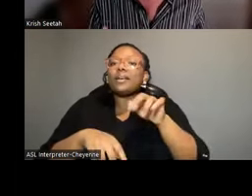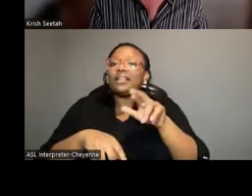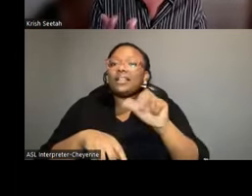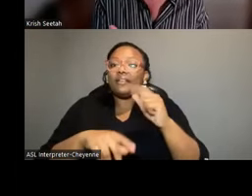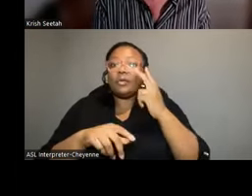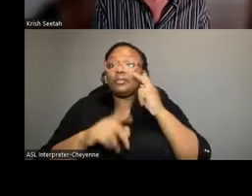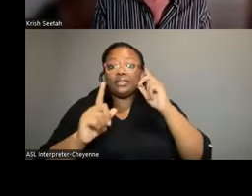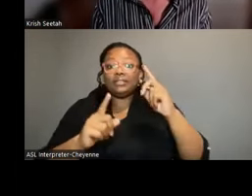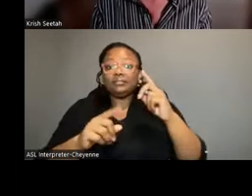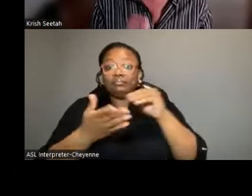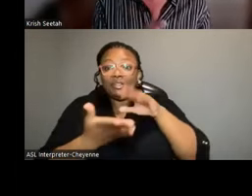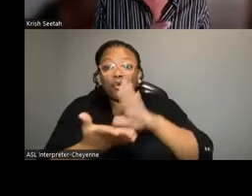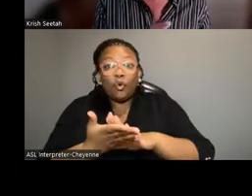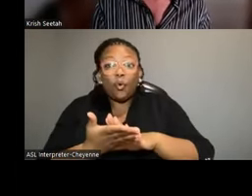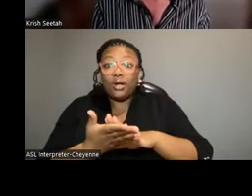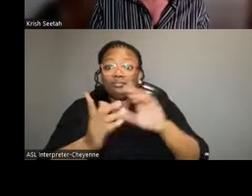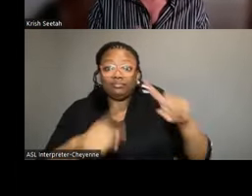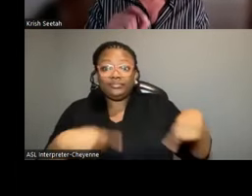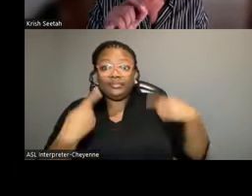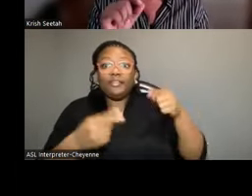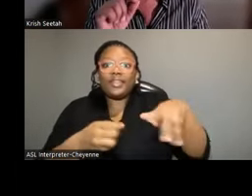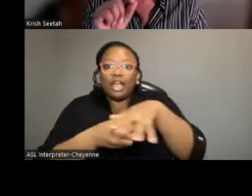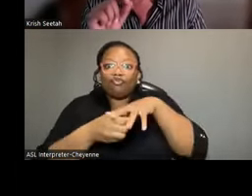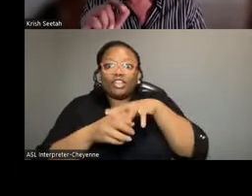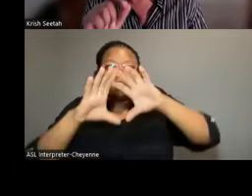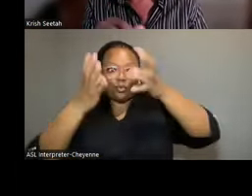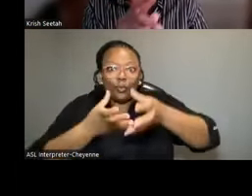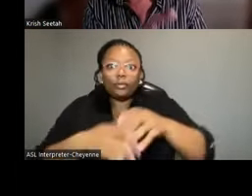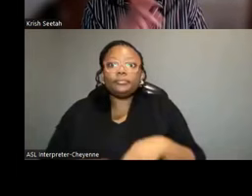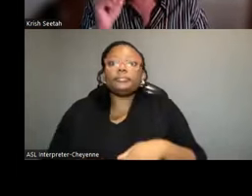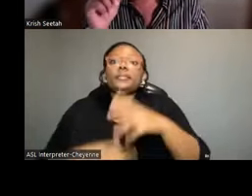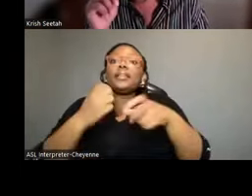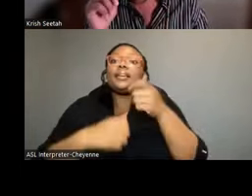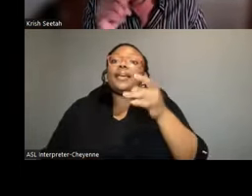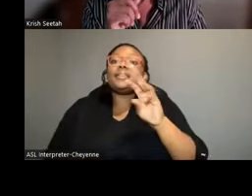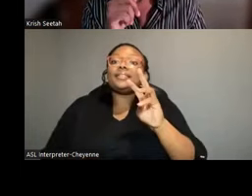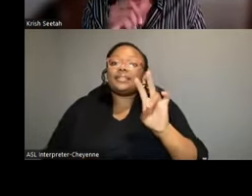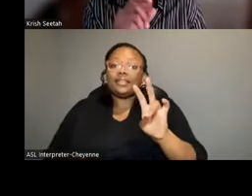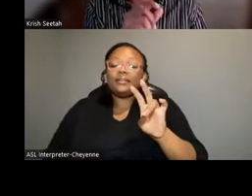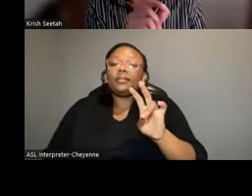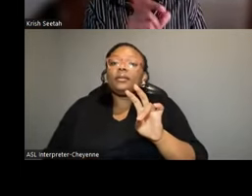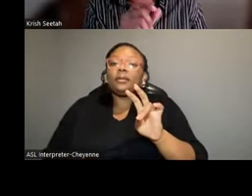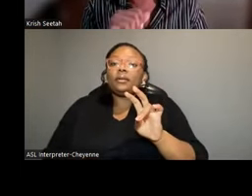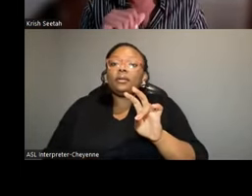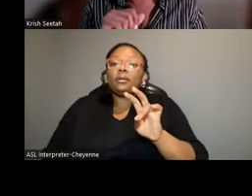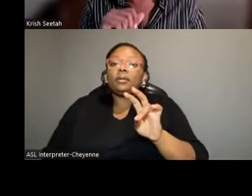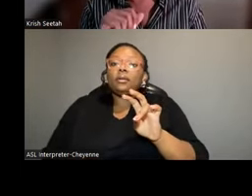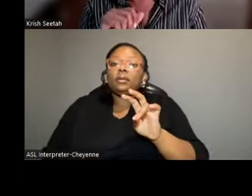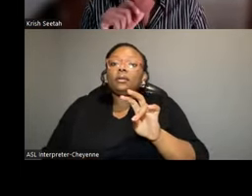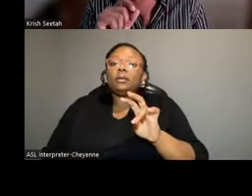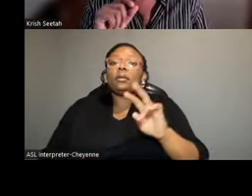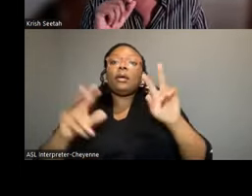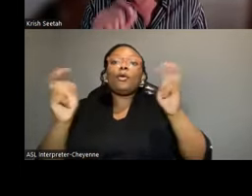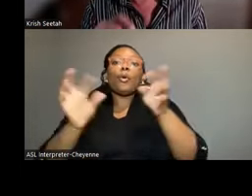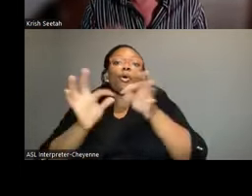had recorded for this region of the world. The year 1867, quick quote